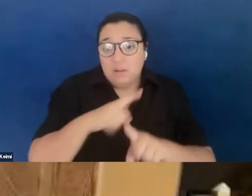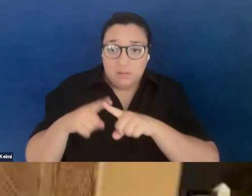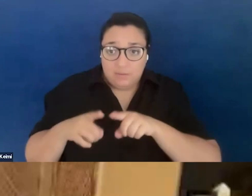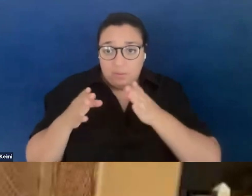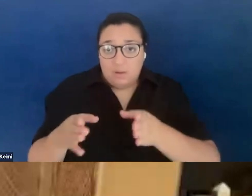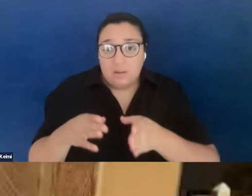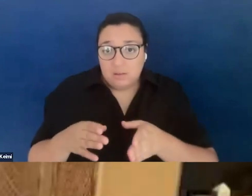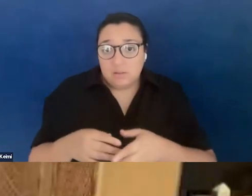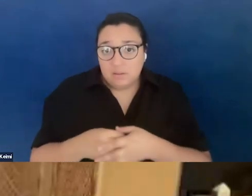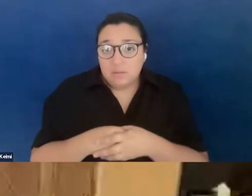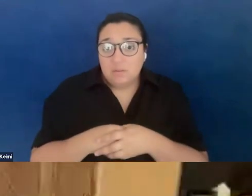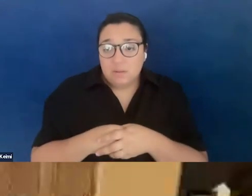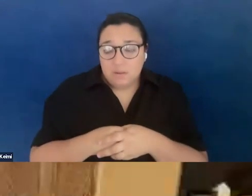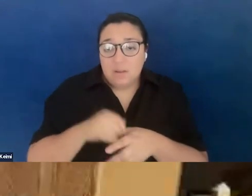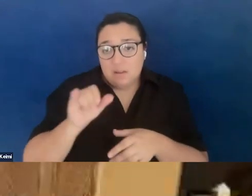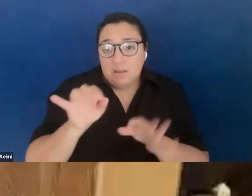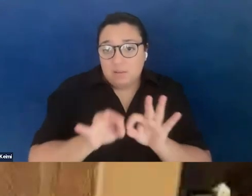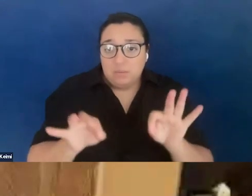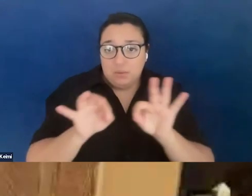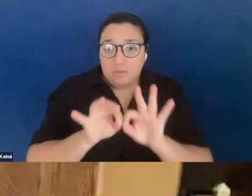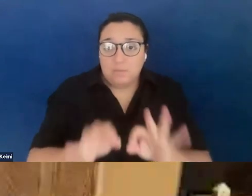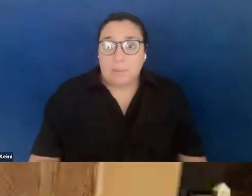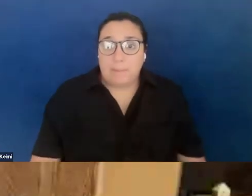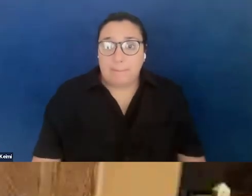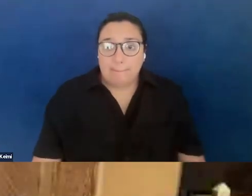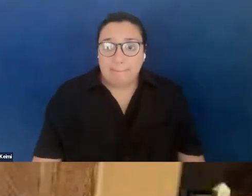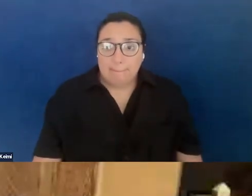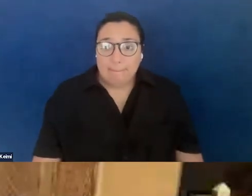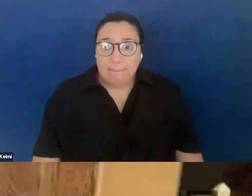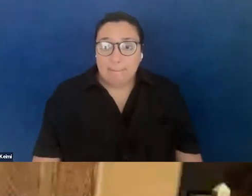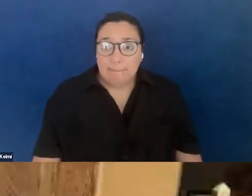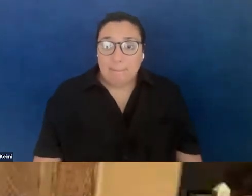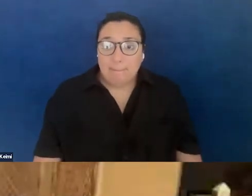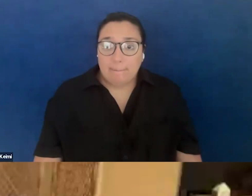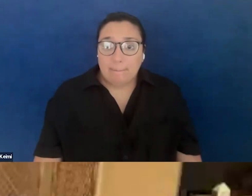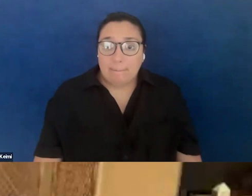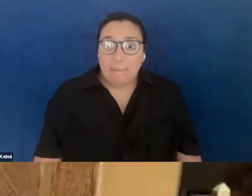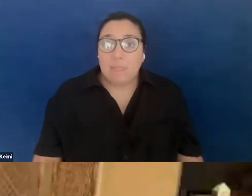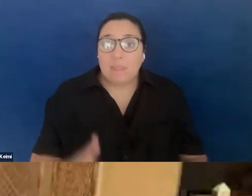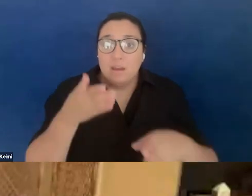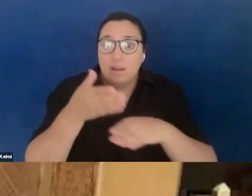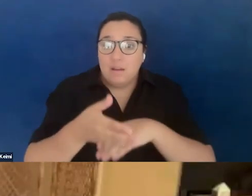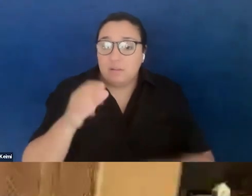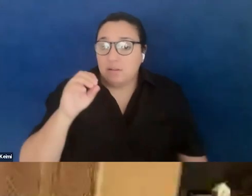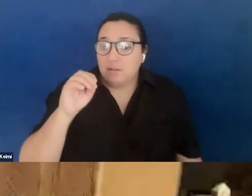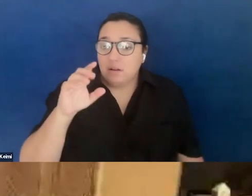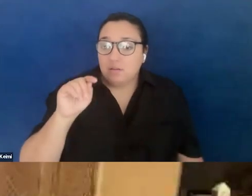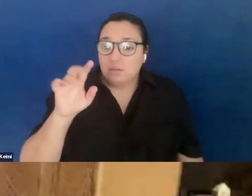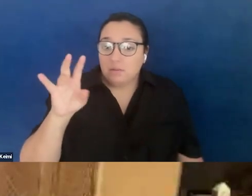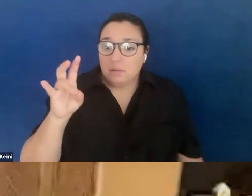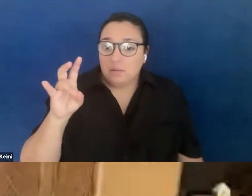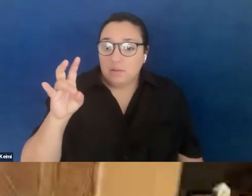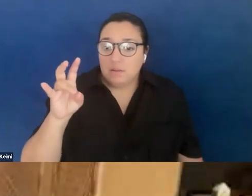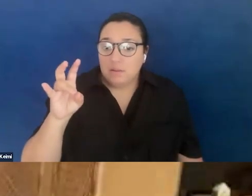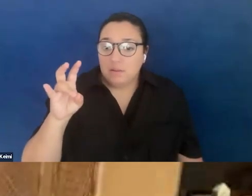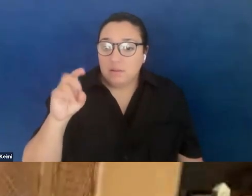differently. And I think that's important. So in, after October 7, I know that we, and I think this